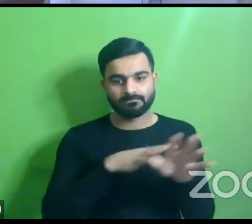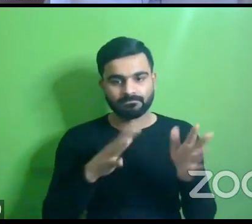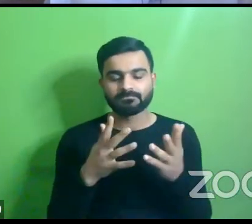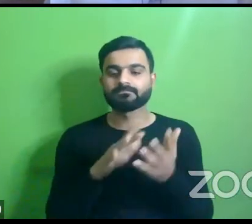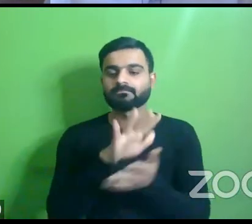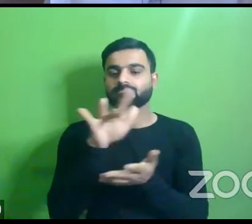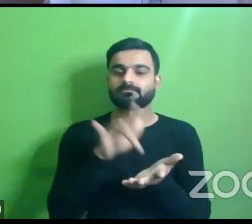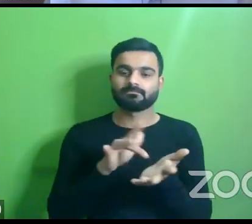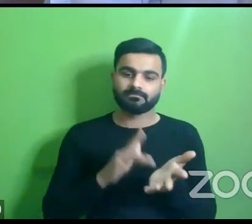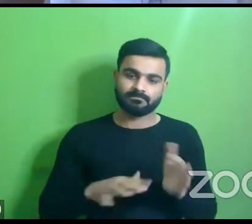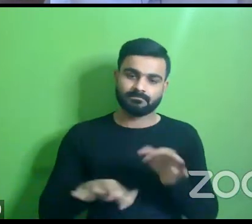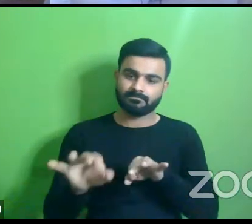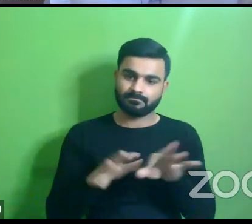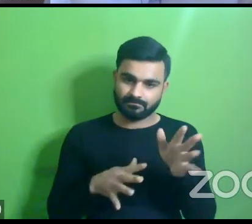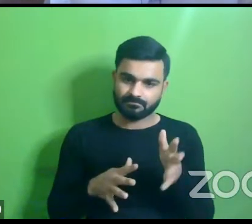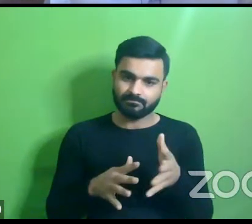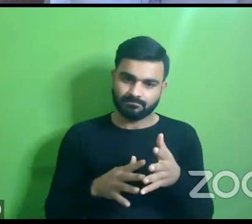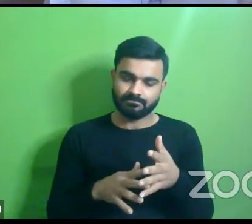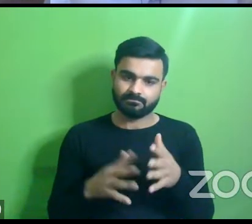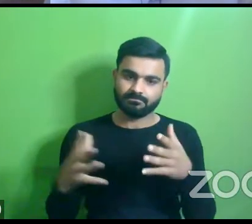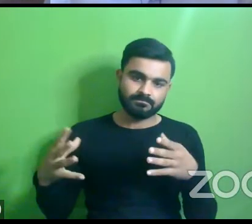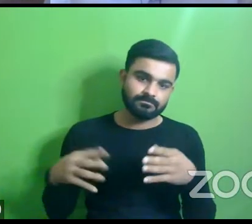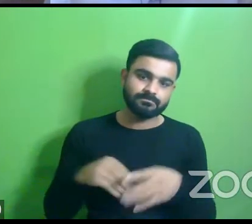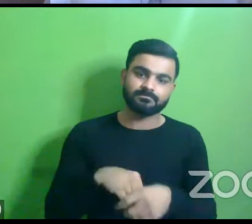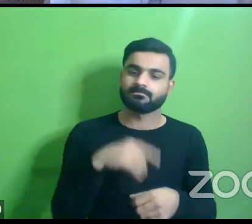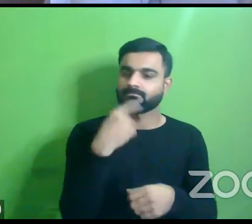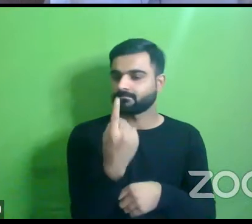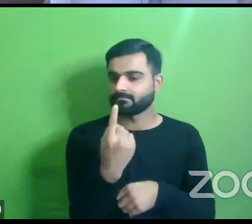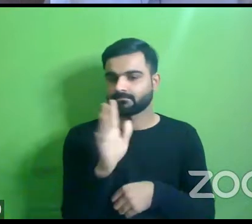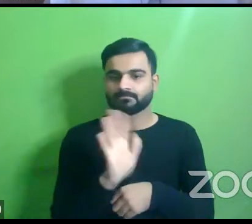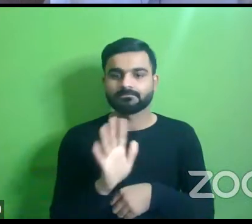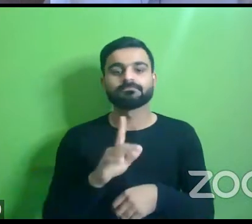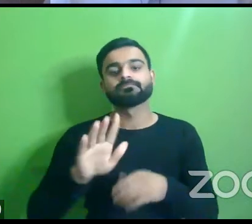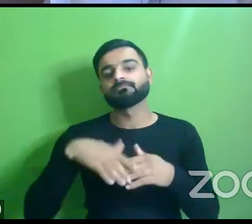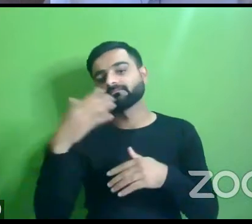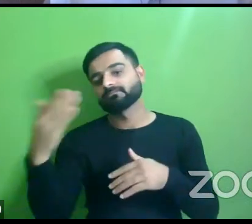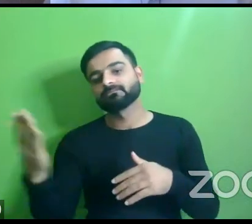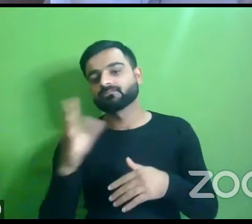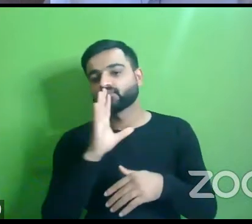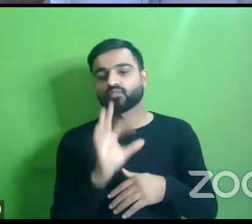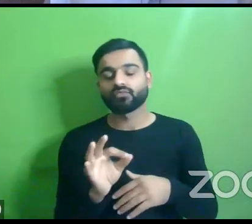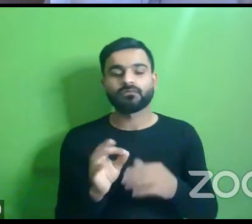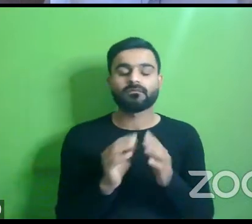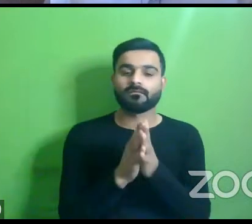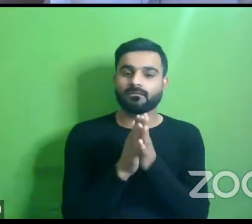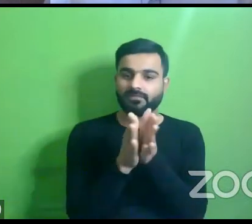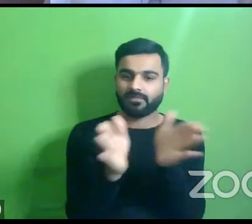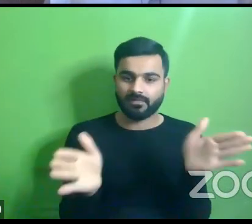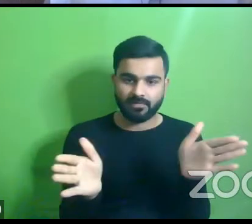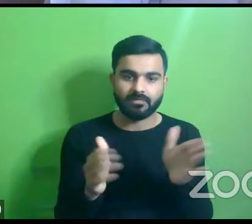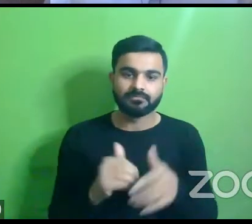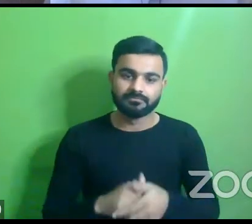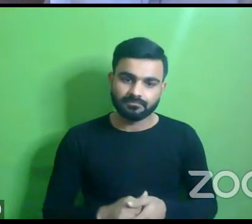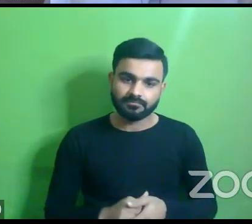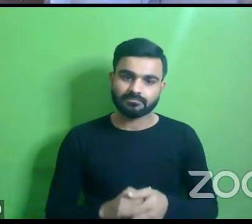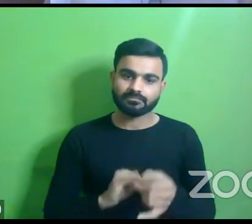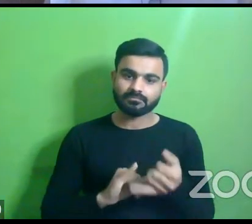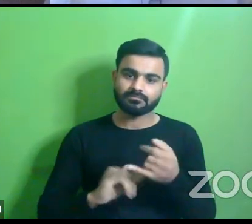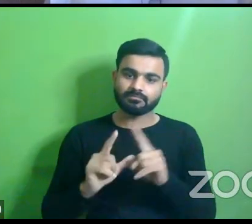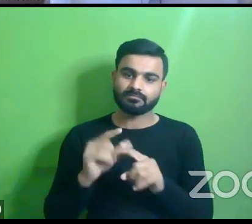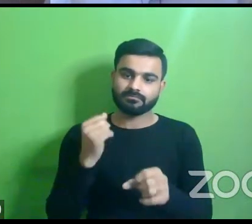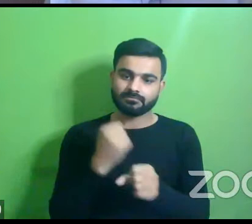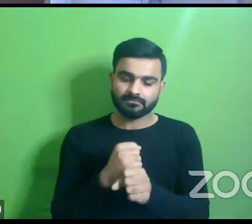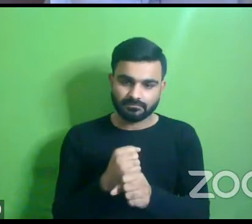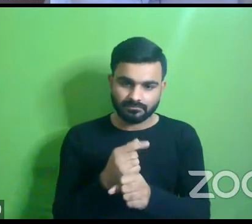spaces uh at the intersection of not one but actually uh at least four sdgs uh the connection with